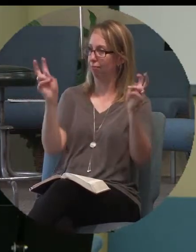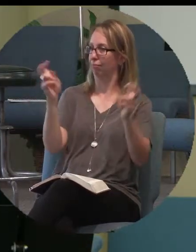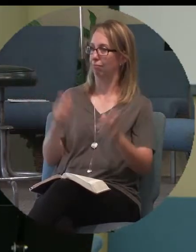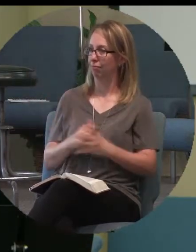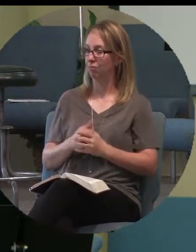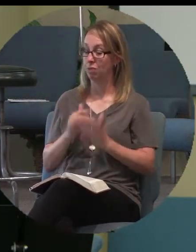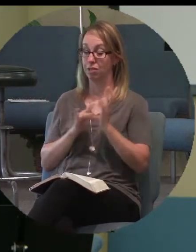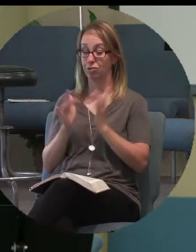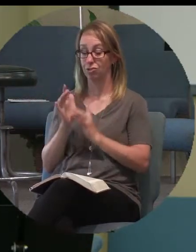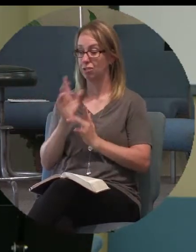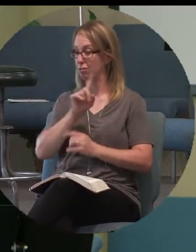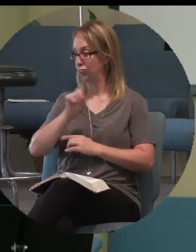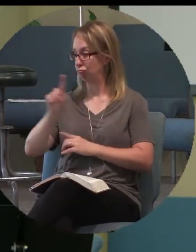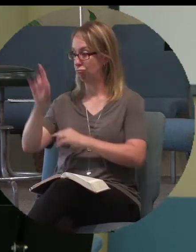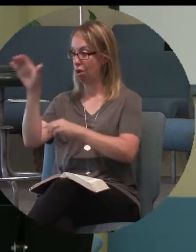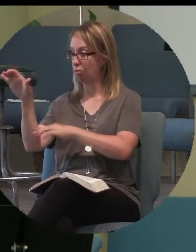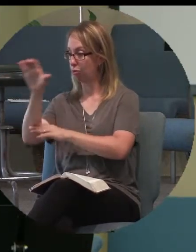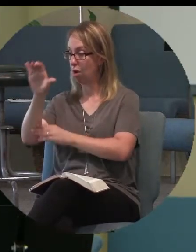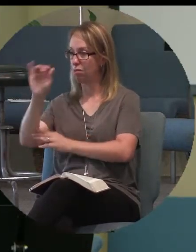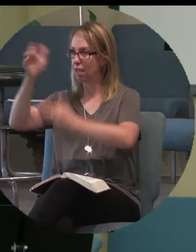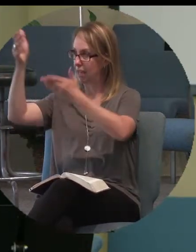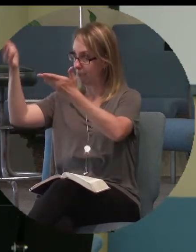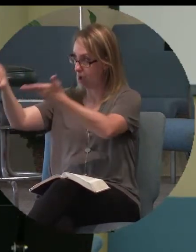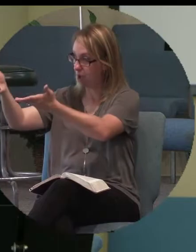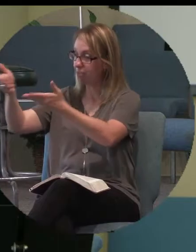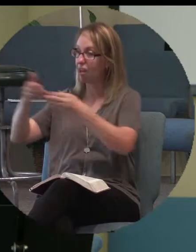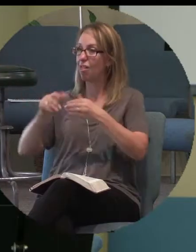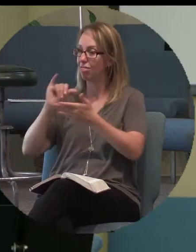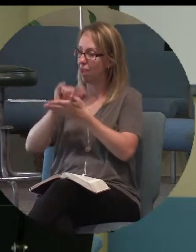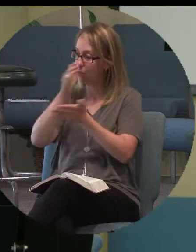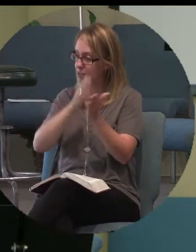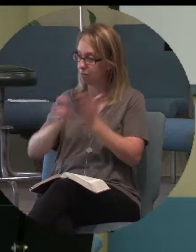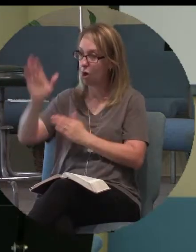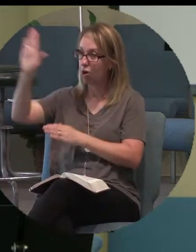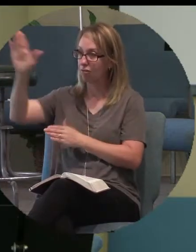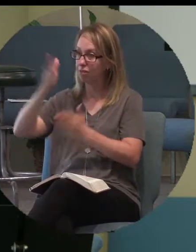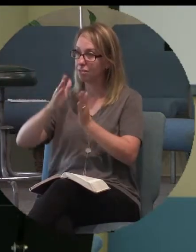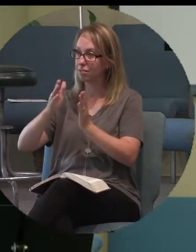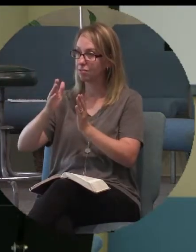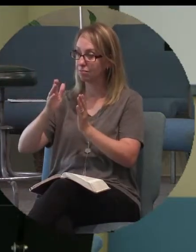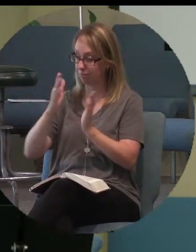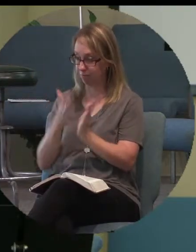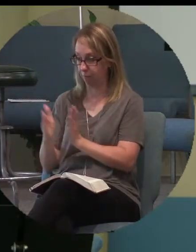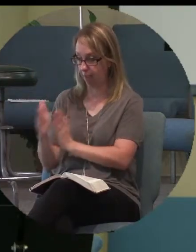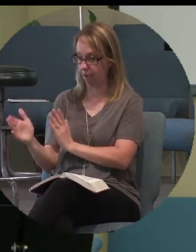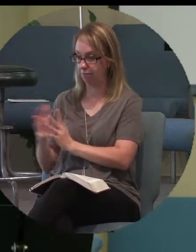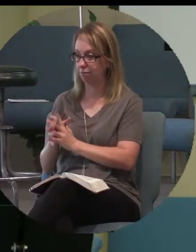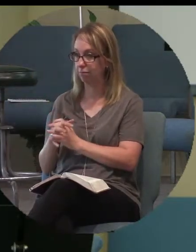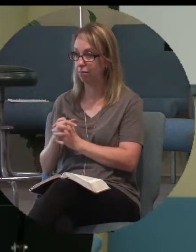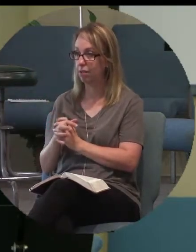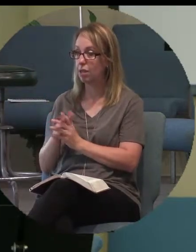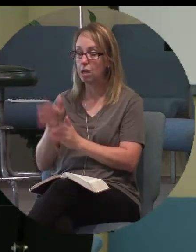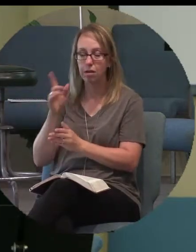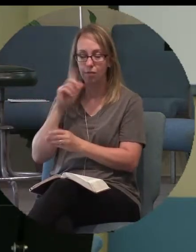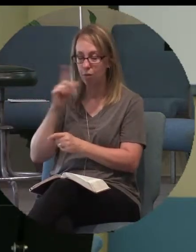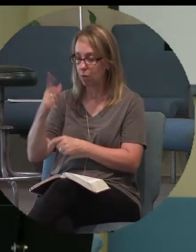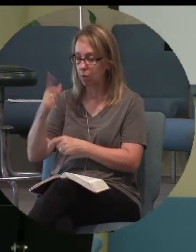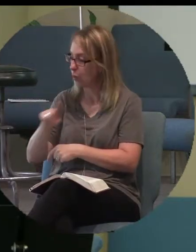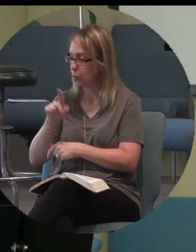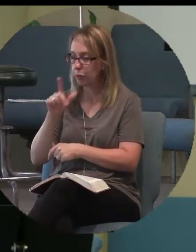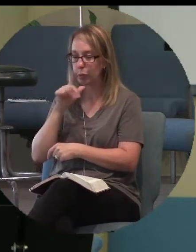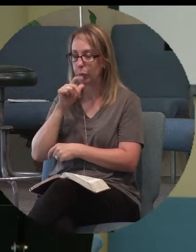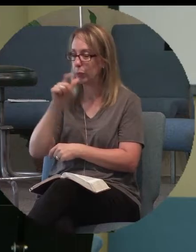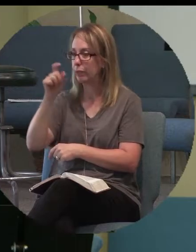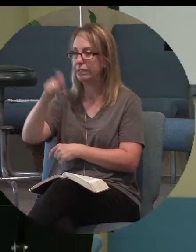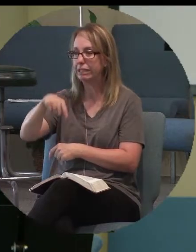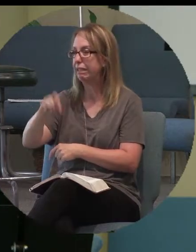to the cross and as he hung on the cross, that was part of his plan. For those that had no need for what